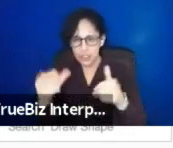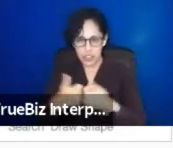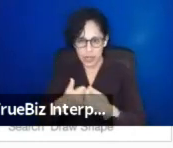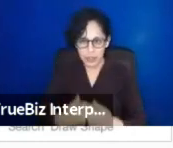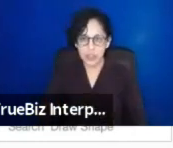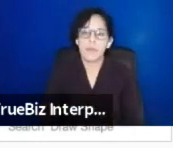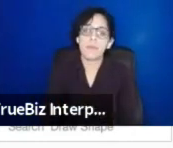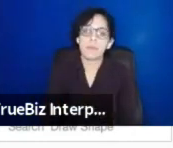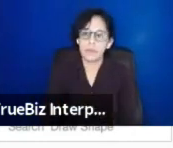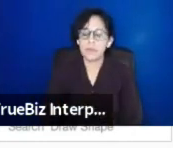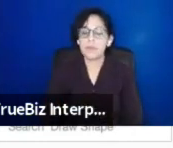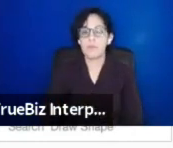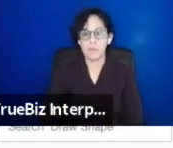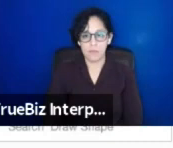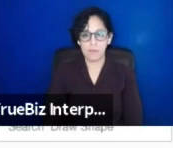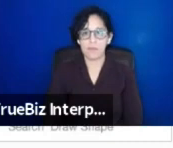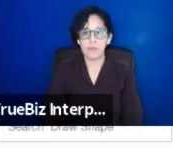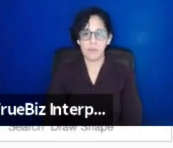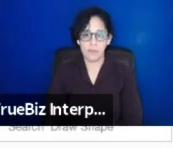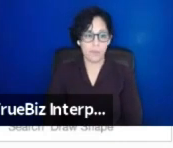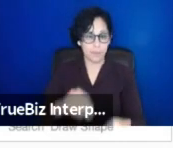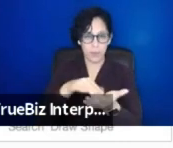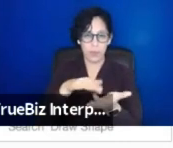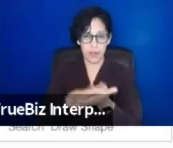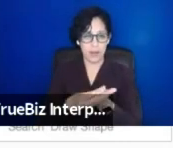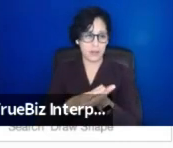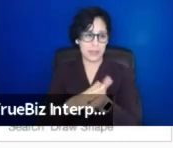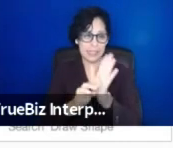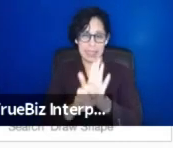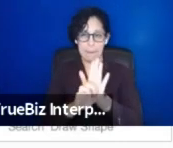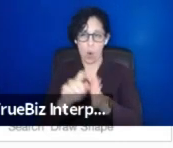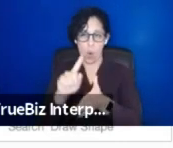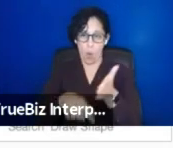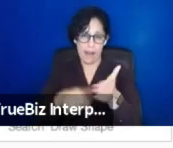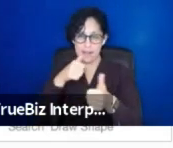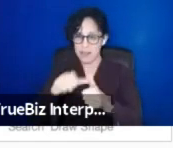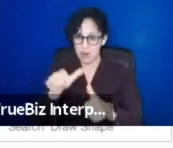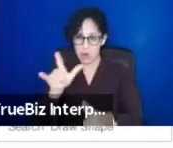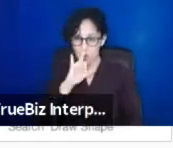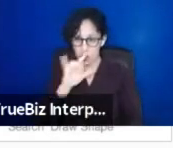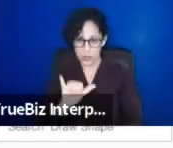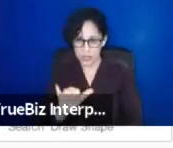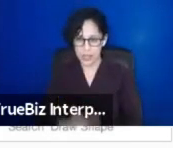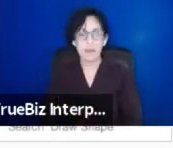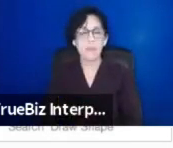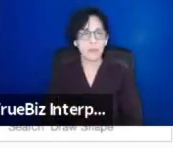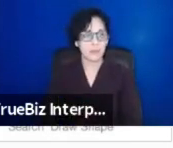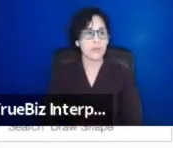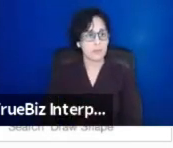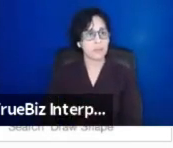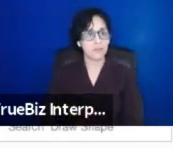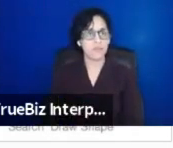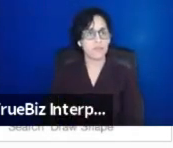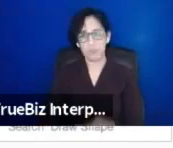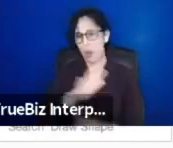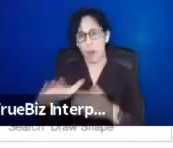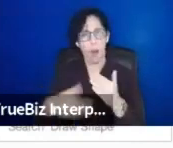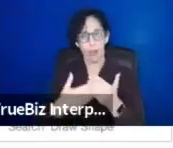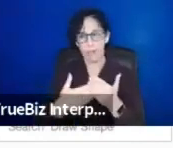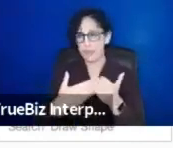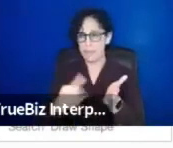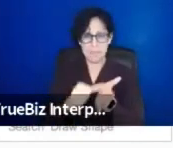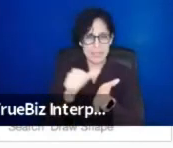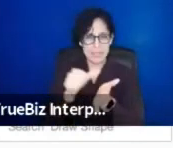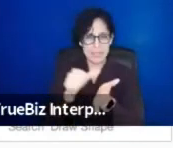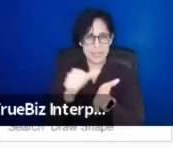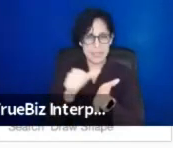of our sort of the letter we sent out, and you can see it starts to look, all of these materials for this start to look a